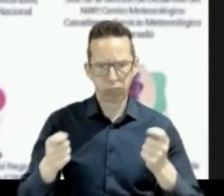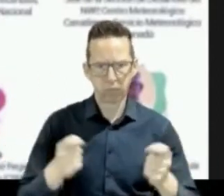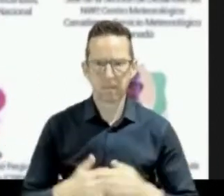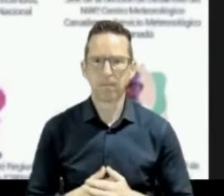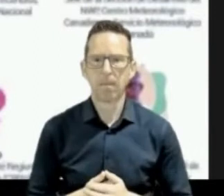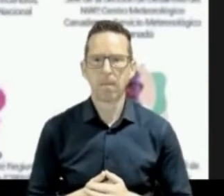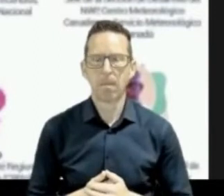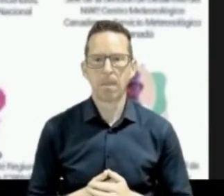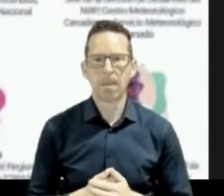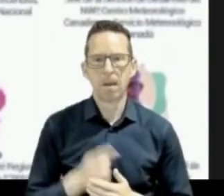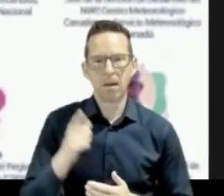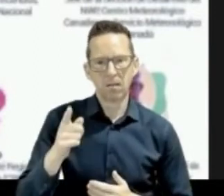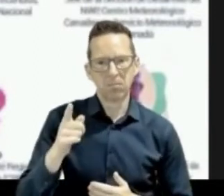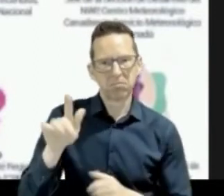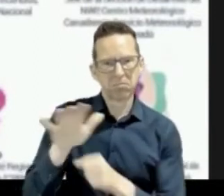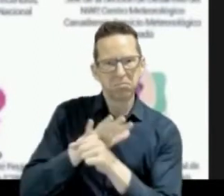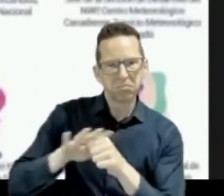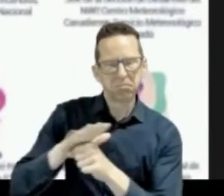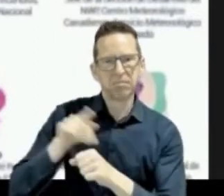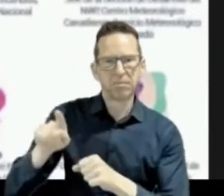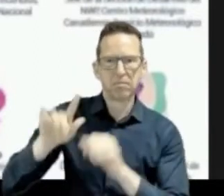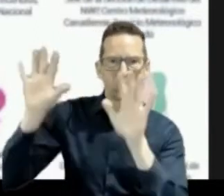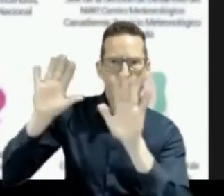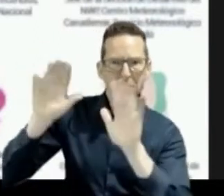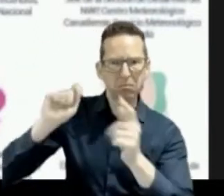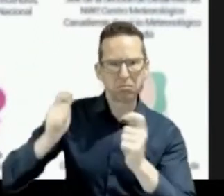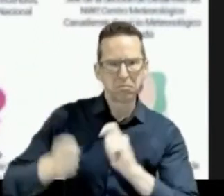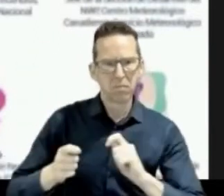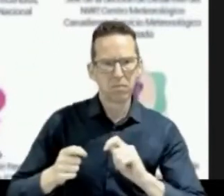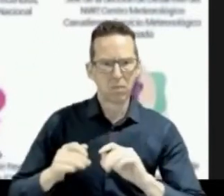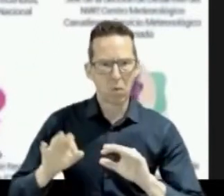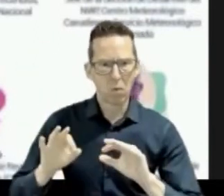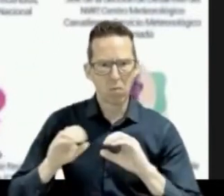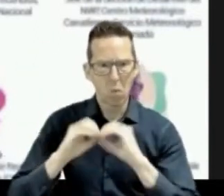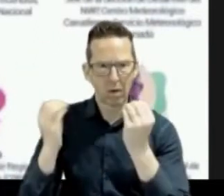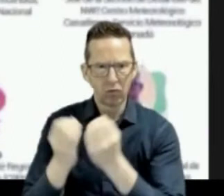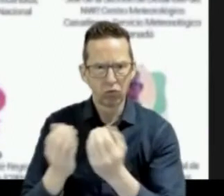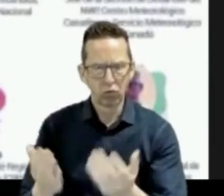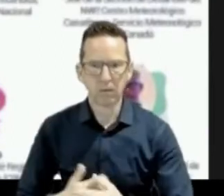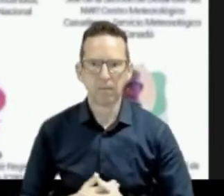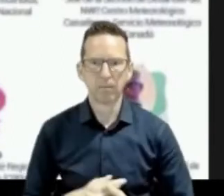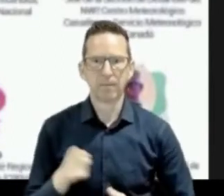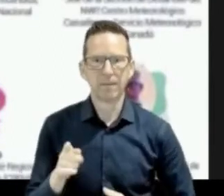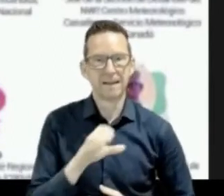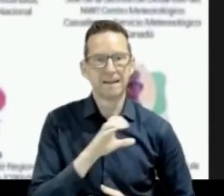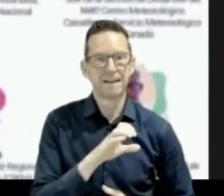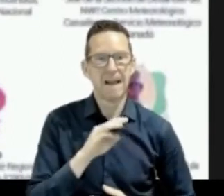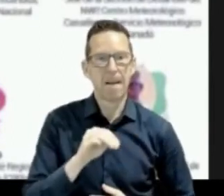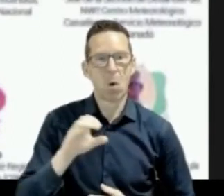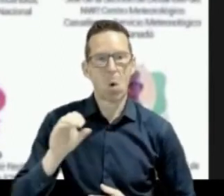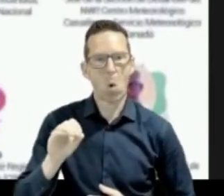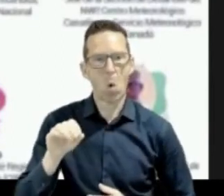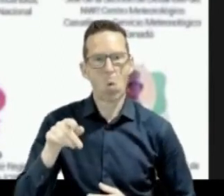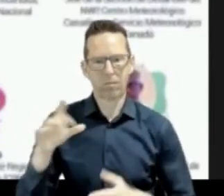World Meteorological Organization. CMO is a specialized agency of the Caribbean Community, CARICOM, that